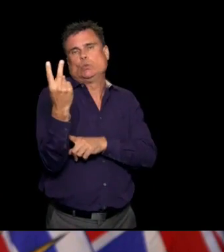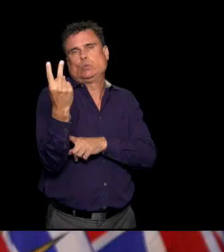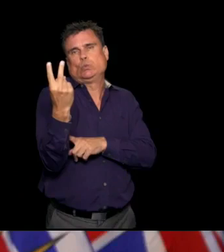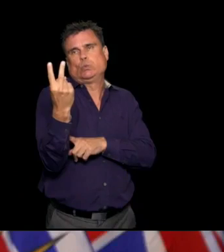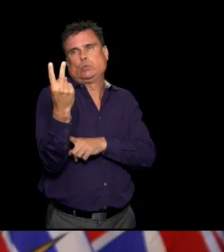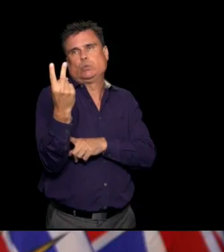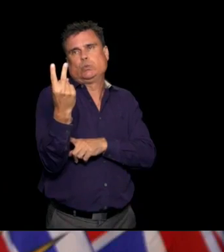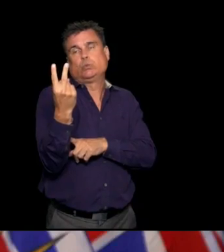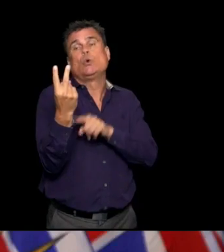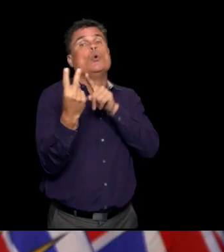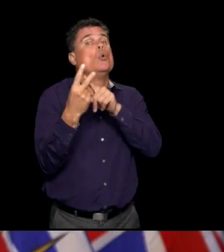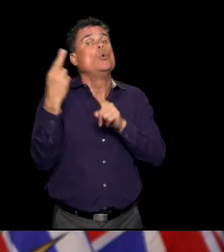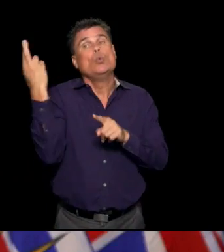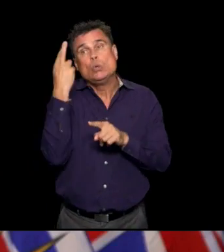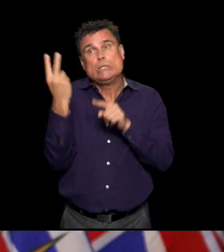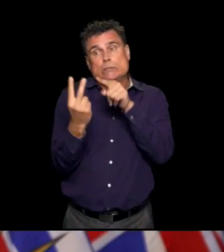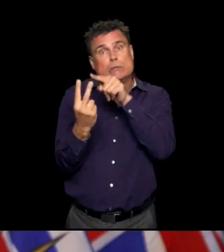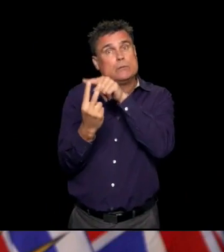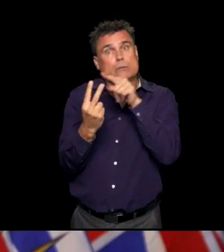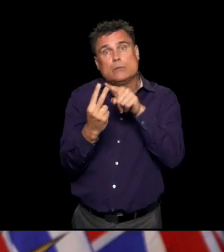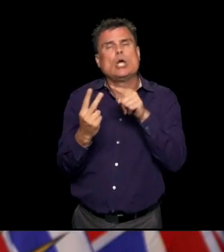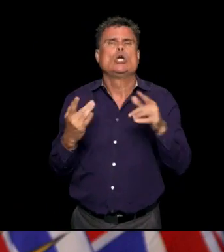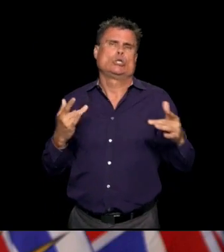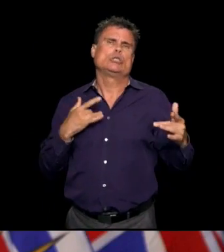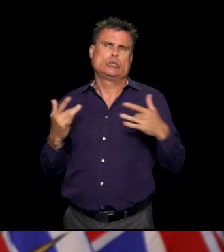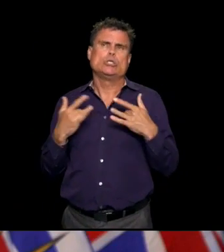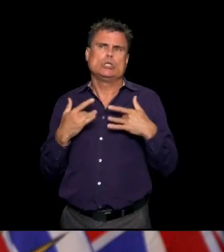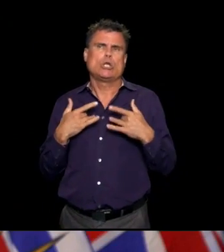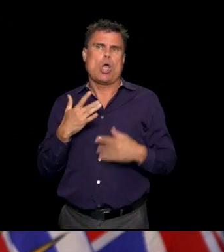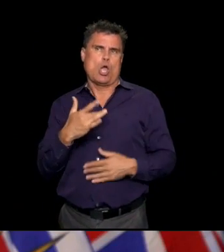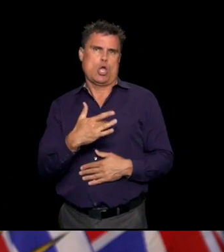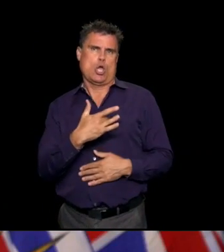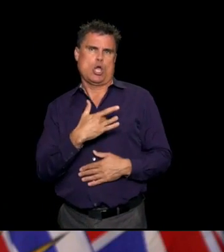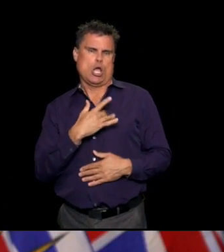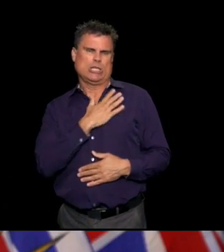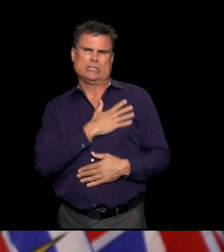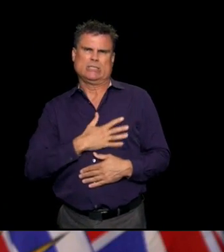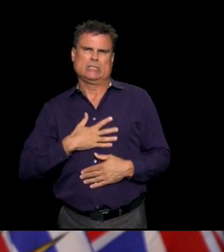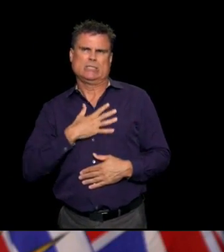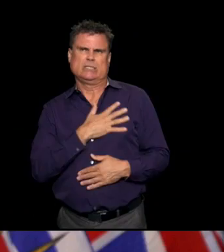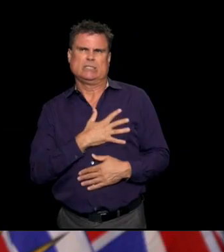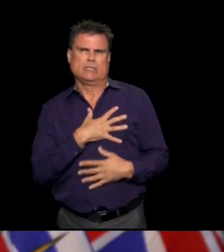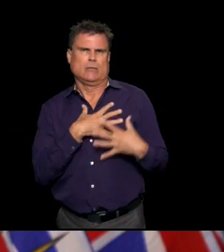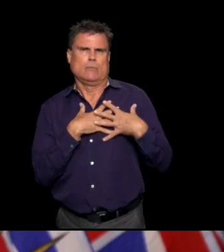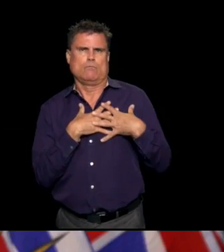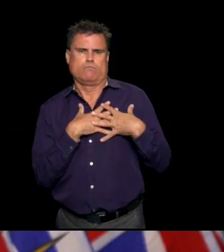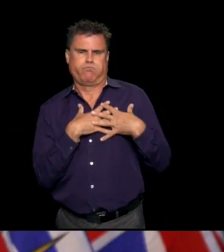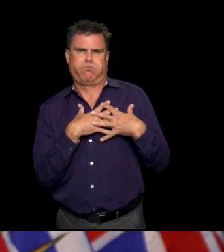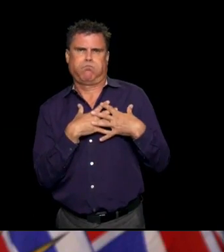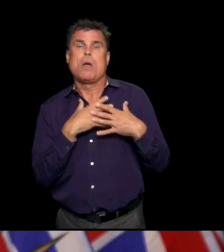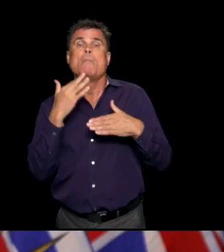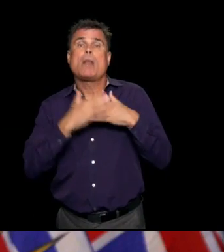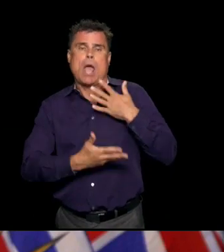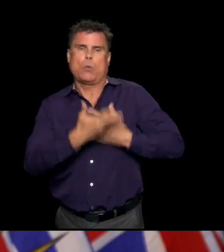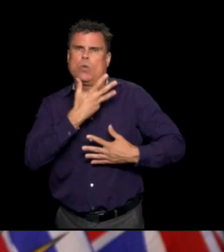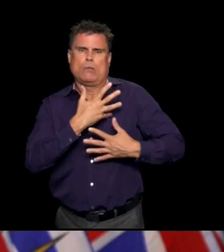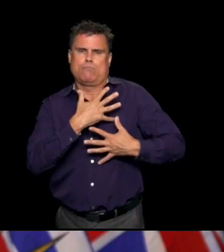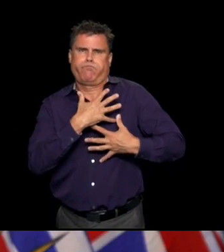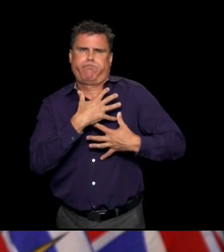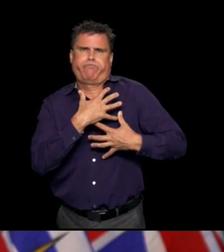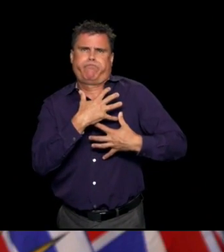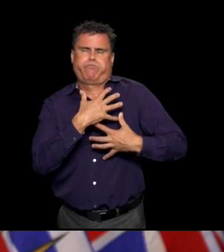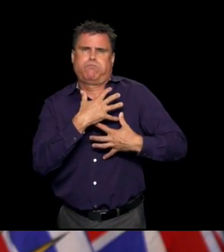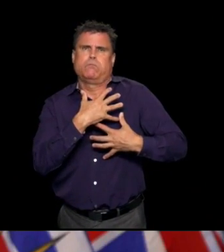recovered. But yes, they were admitted because of concerns around inflammation of the heart and the blood vessels and shock like syndrome.